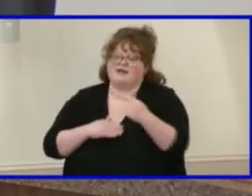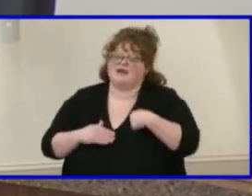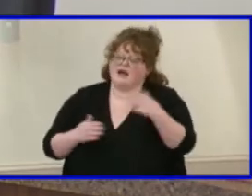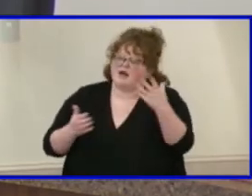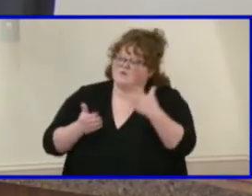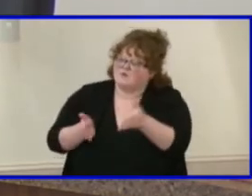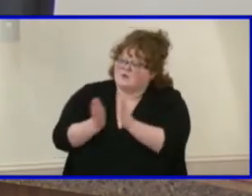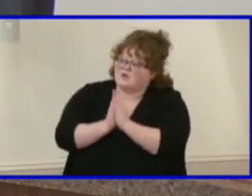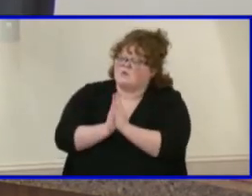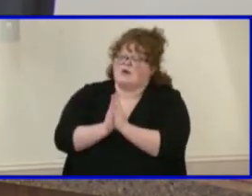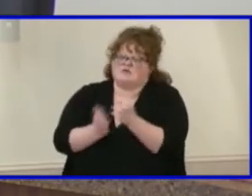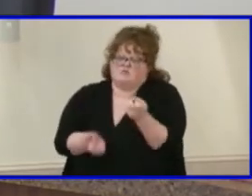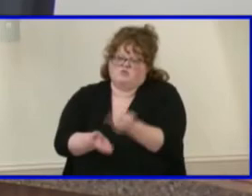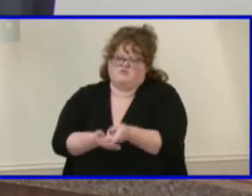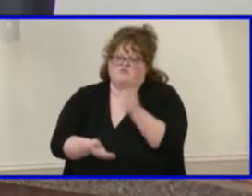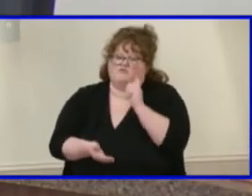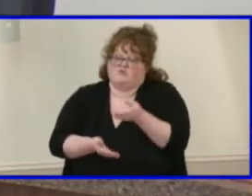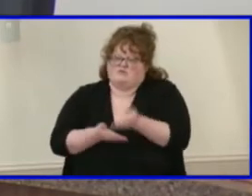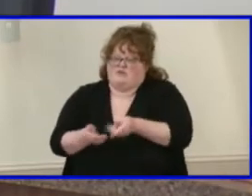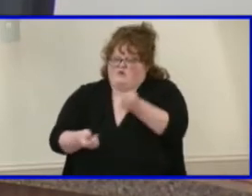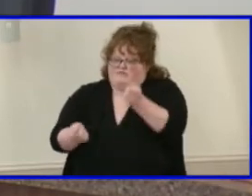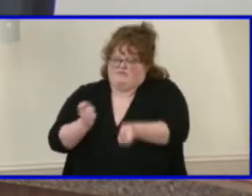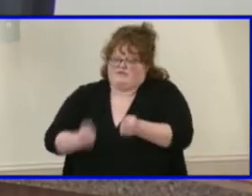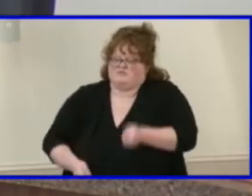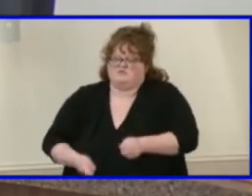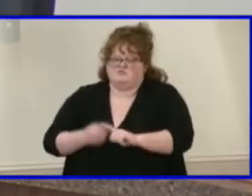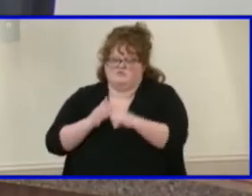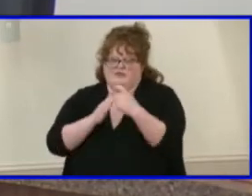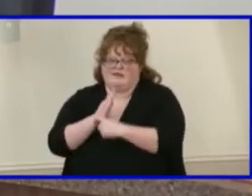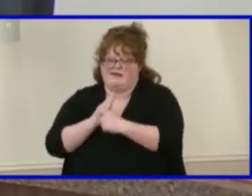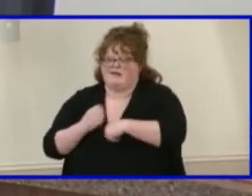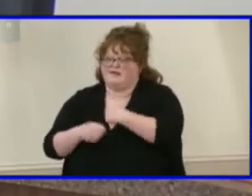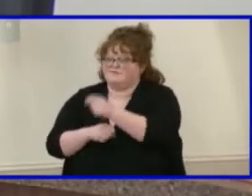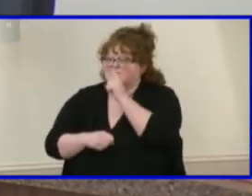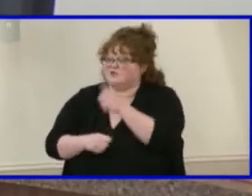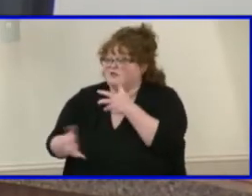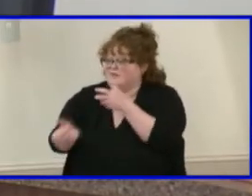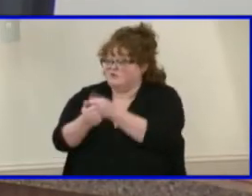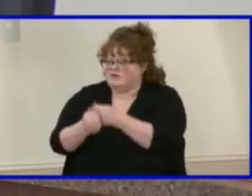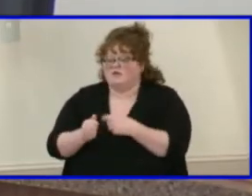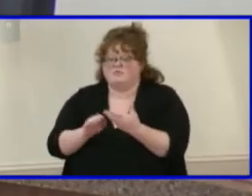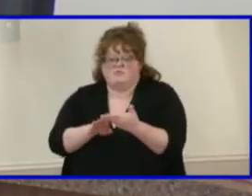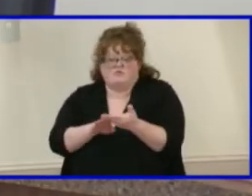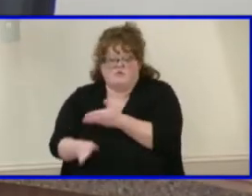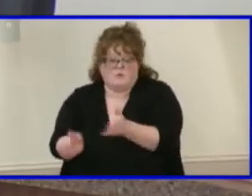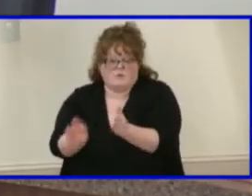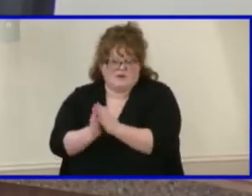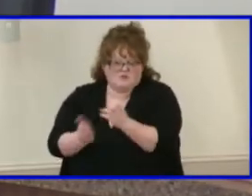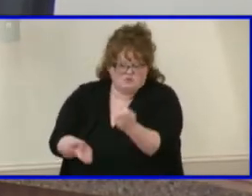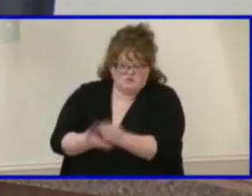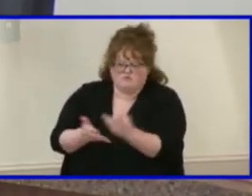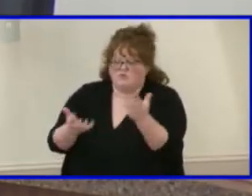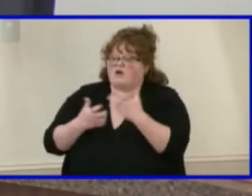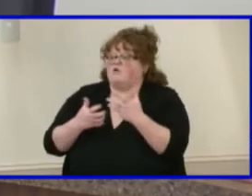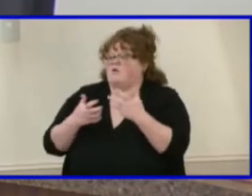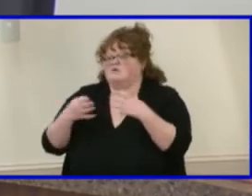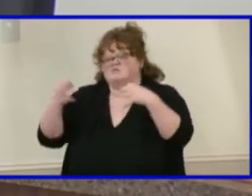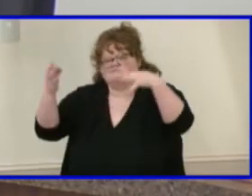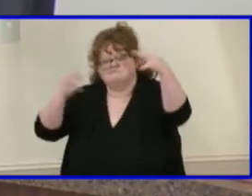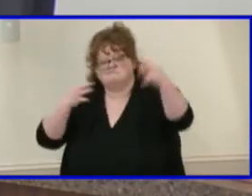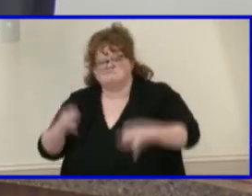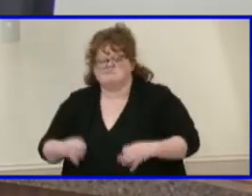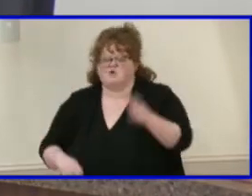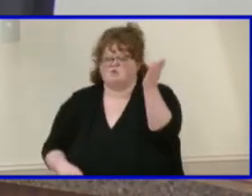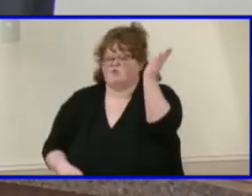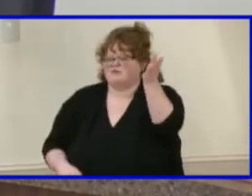approval on some revisions to that guide so that it's up to date. And before seeking approval, I'd like to provide an overview presentation of